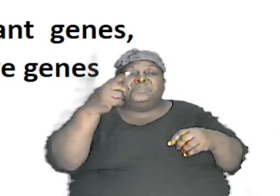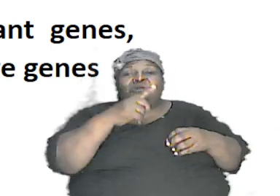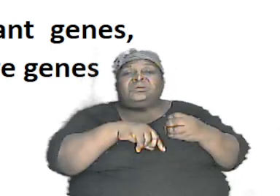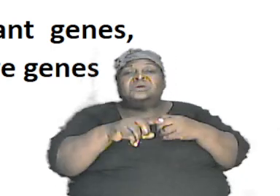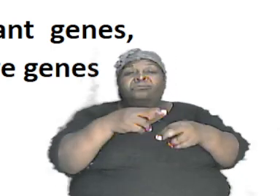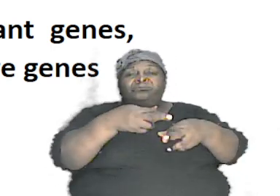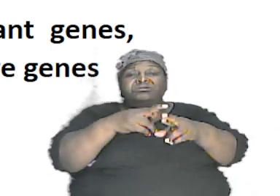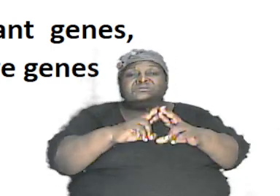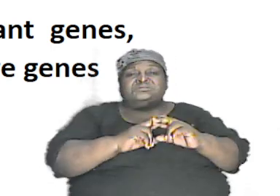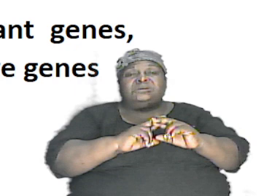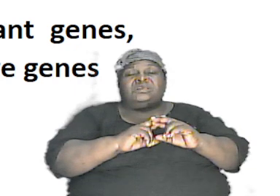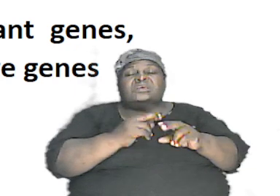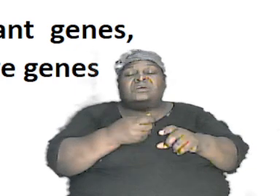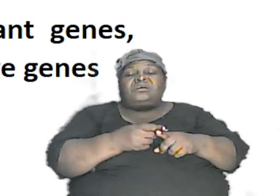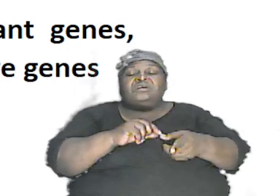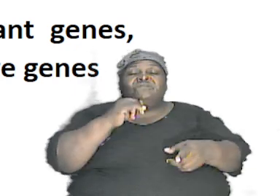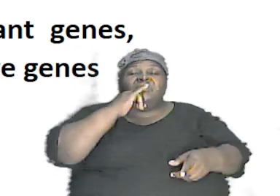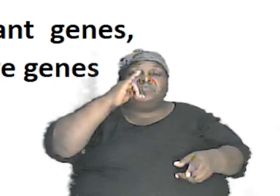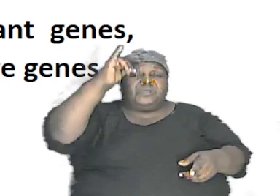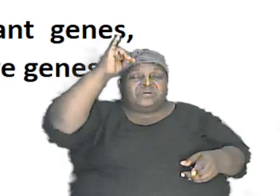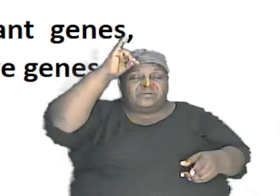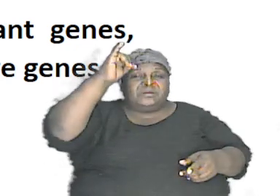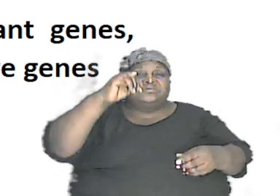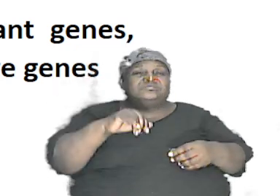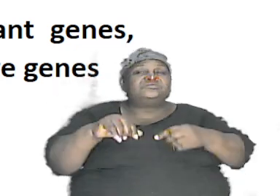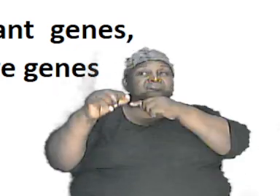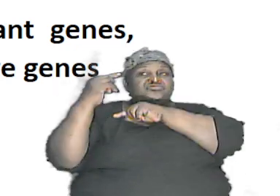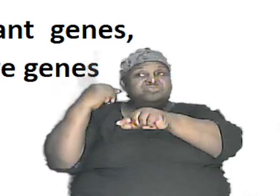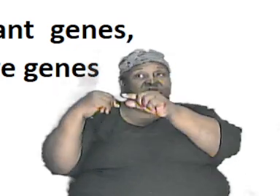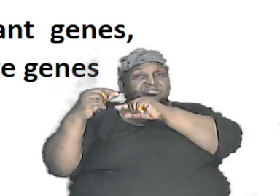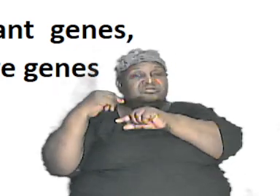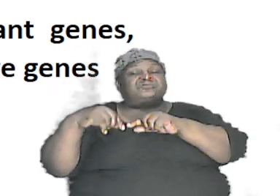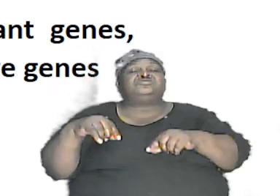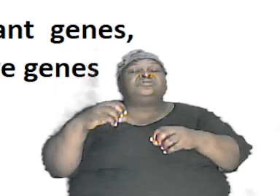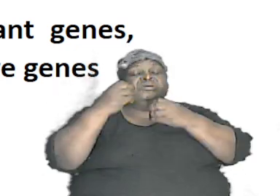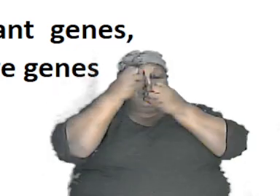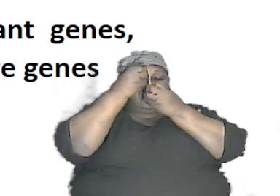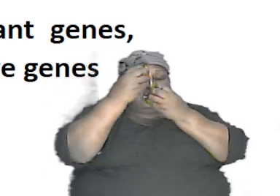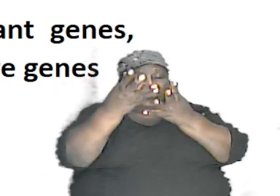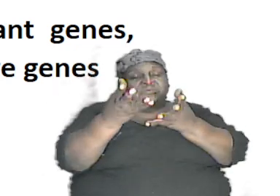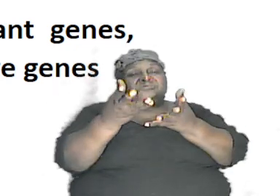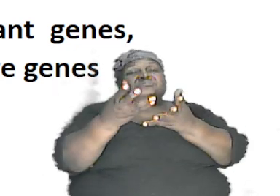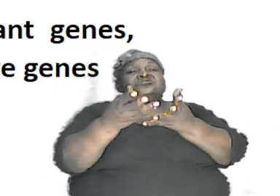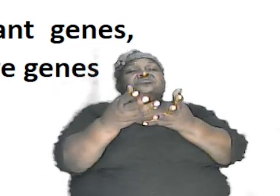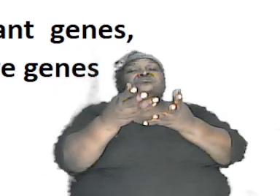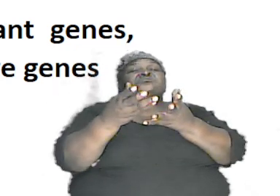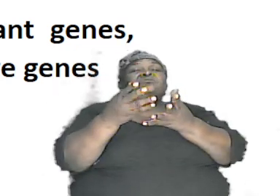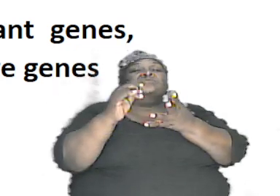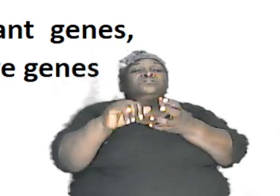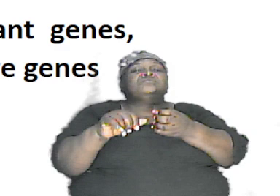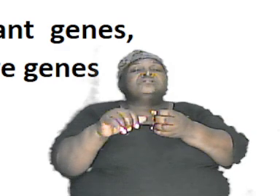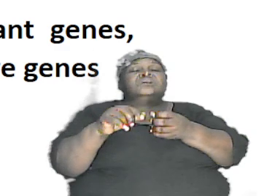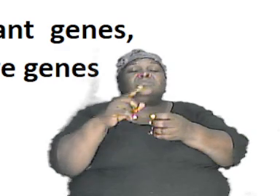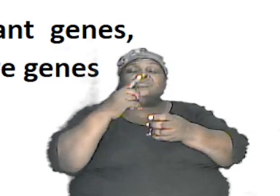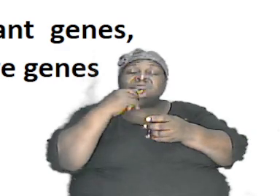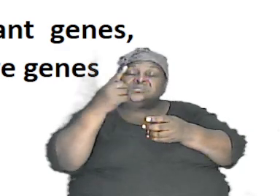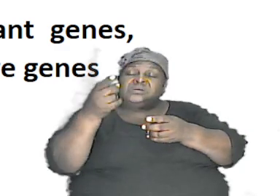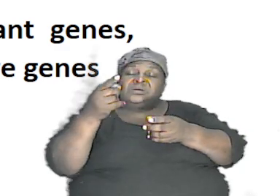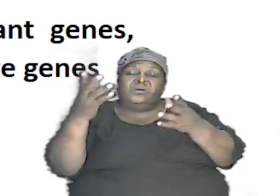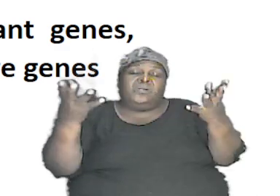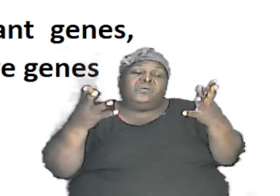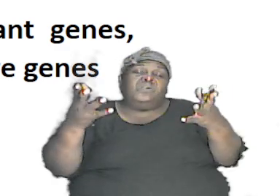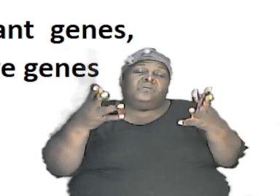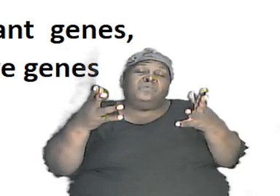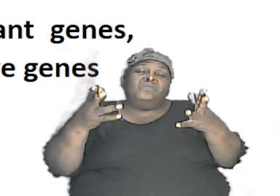received from their parents in terms of genes in terms of the information that will determine what their skin